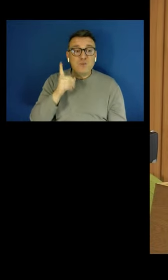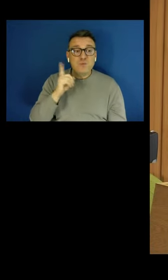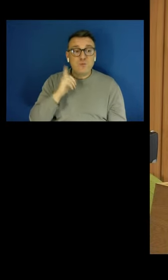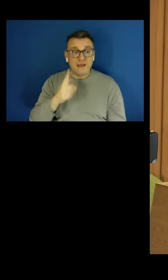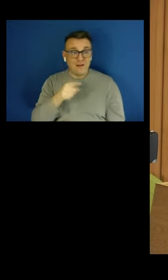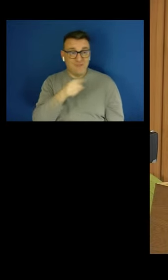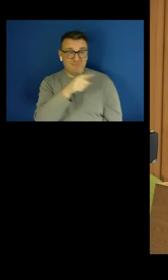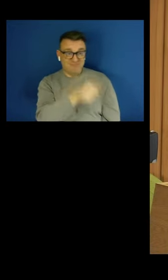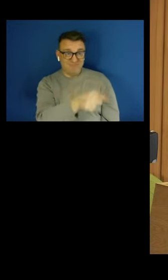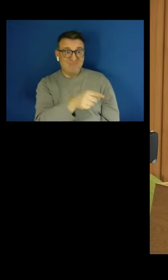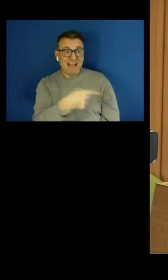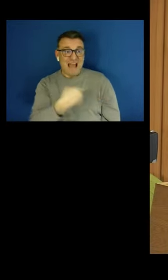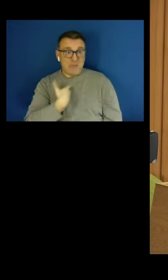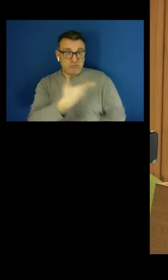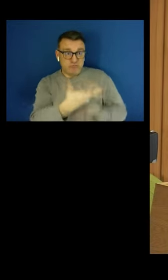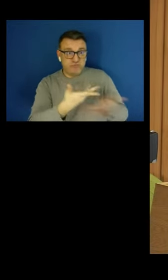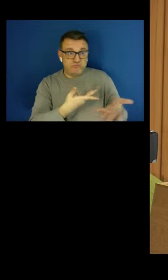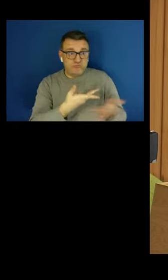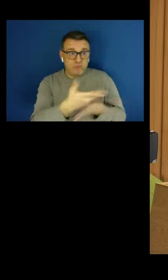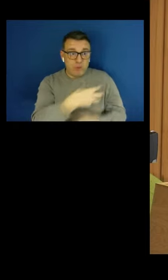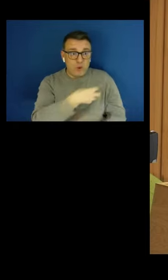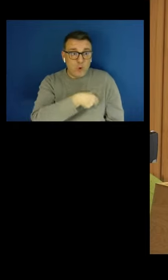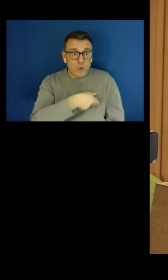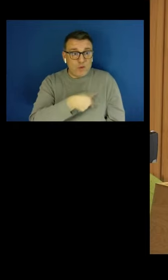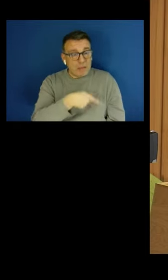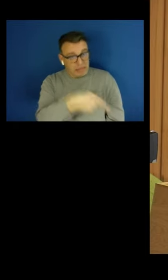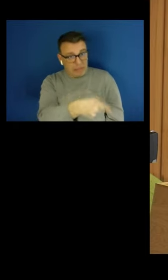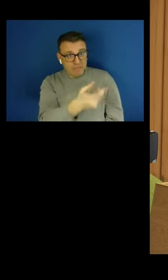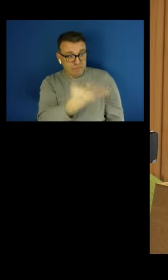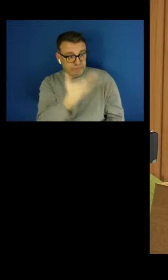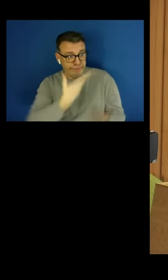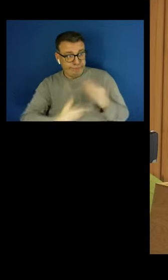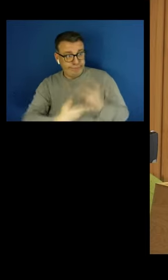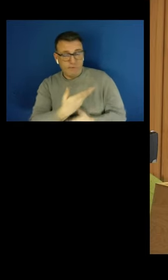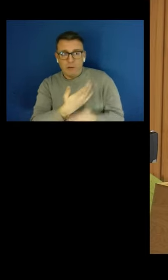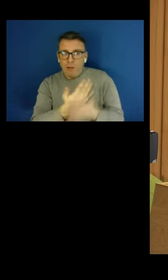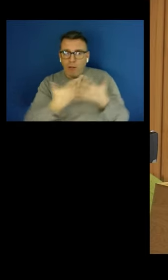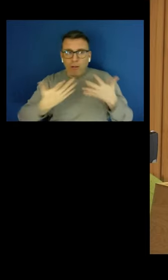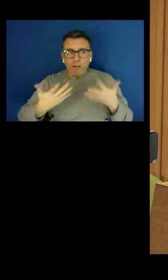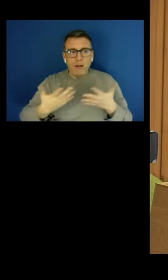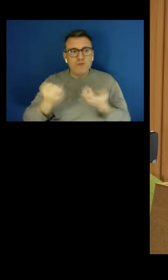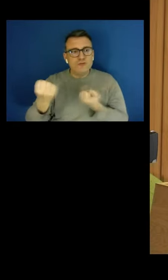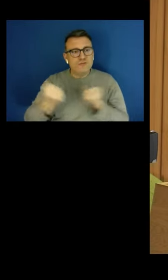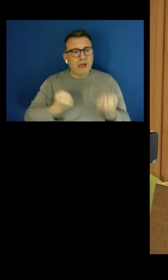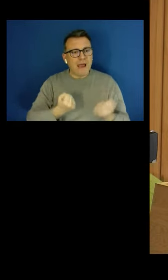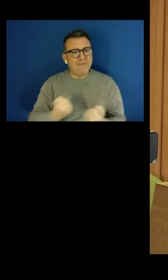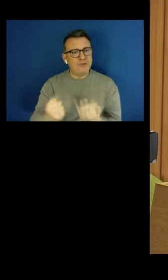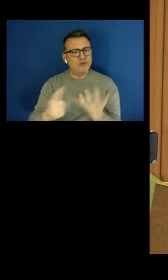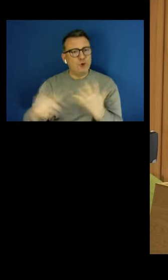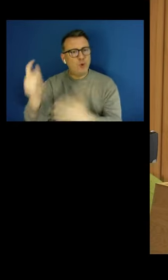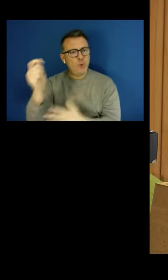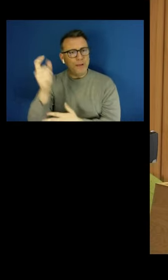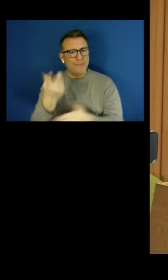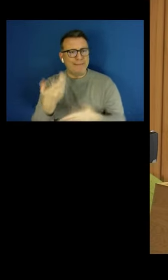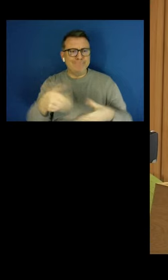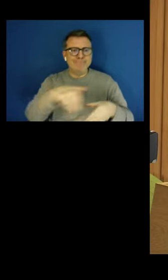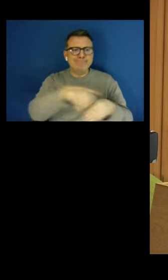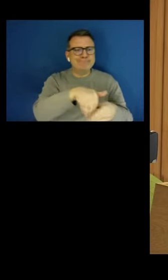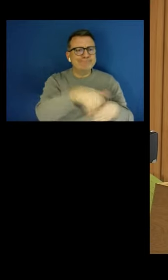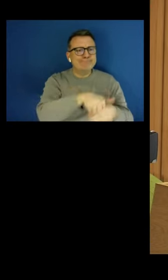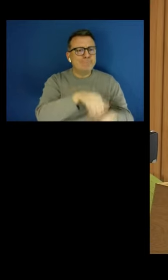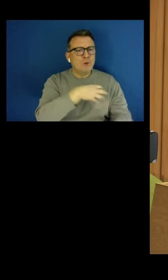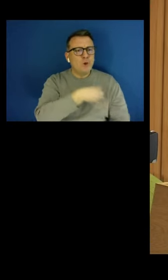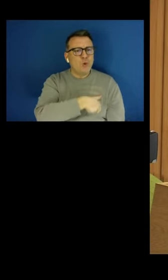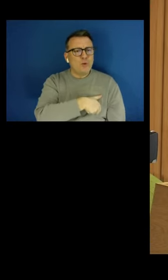the trade union. And hopefully, as one of Kirsten's graphs showed, that will lead to,